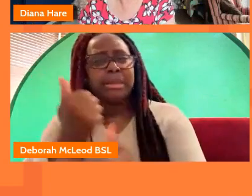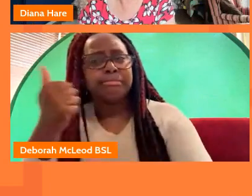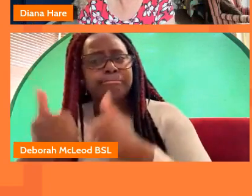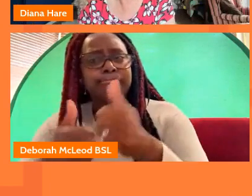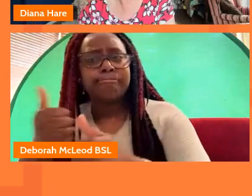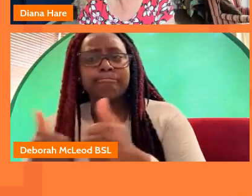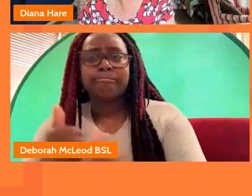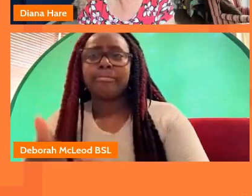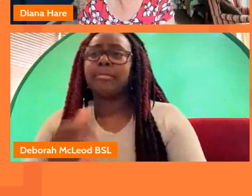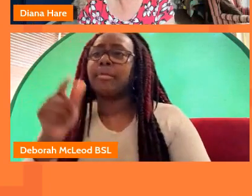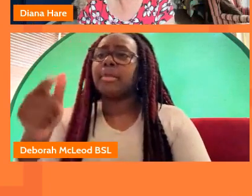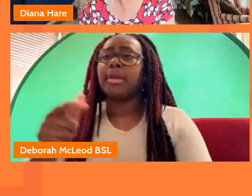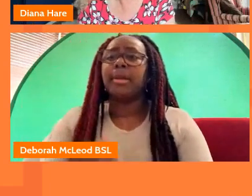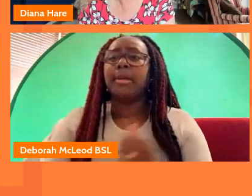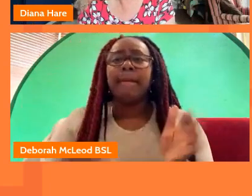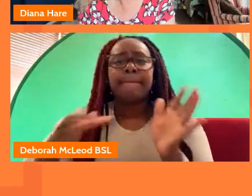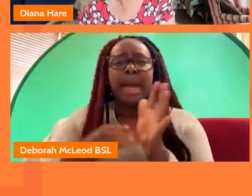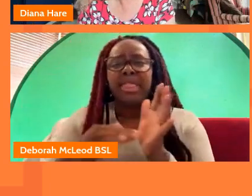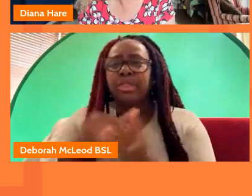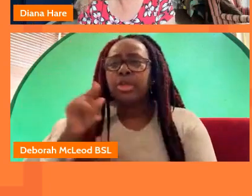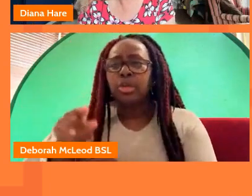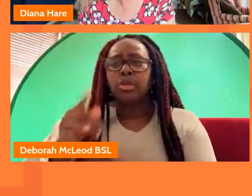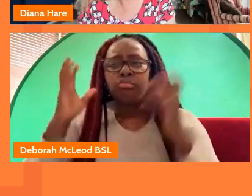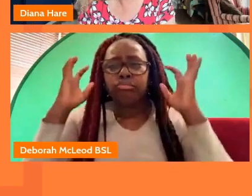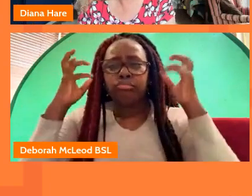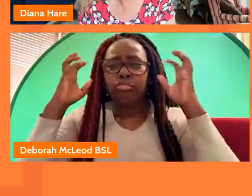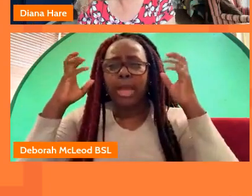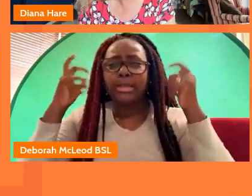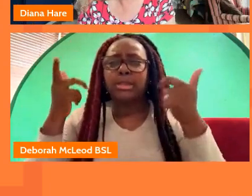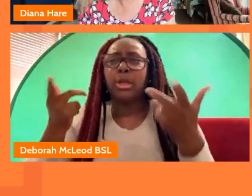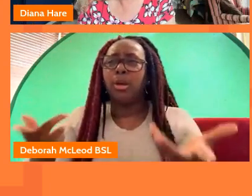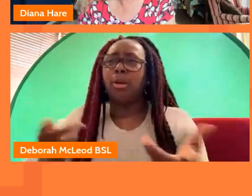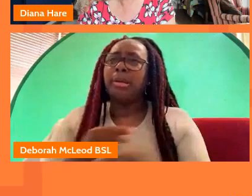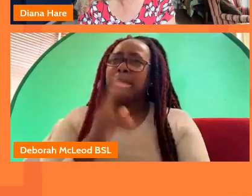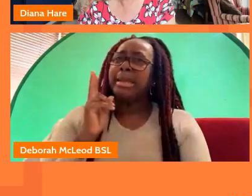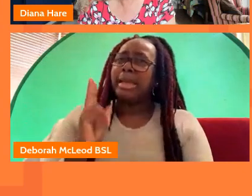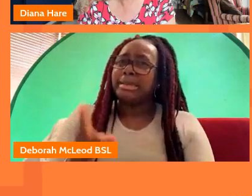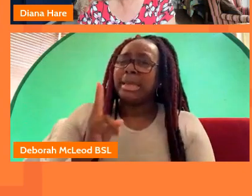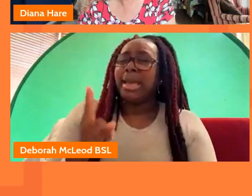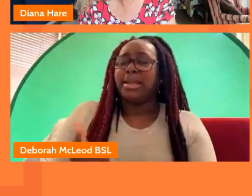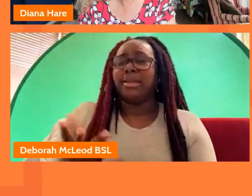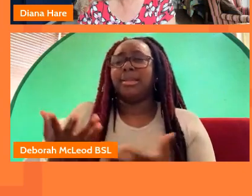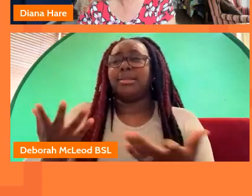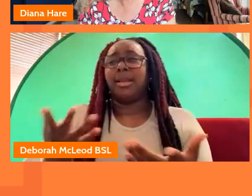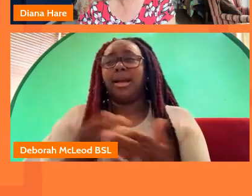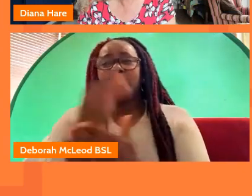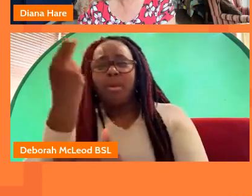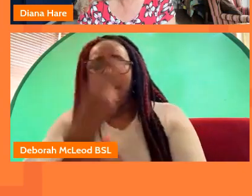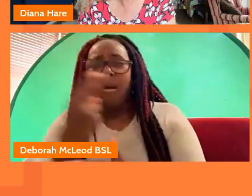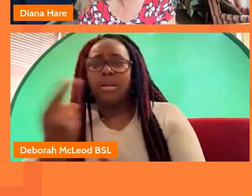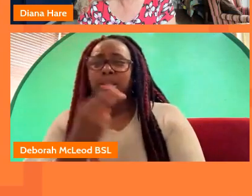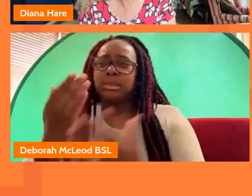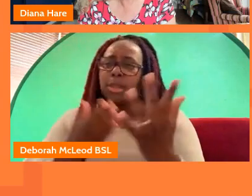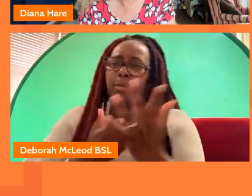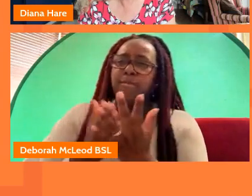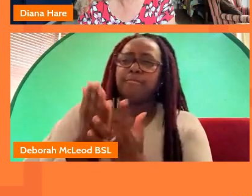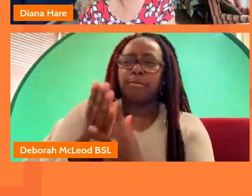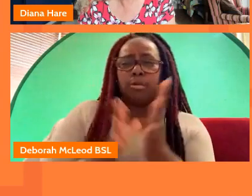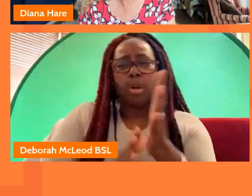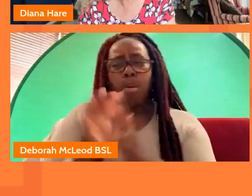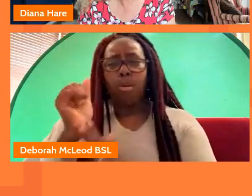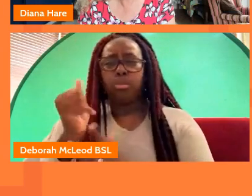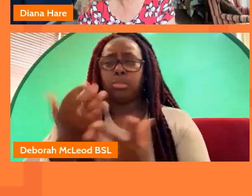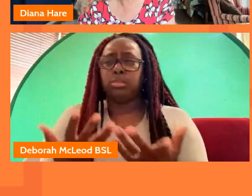and matthew what in terms of radio because obviously again we are talking about artists coming through from the cultural sector and